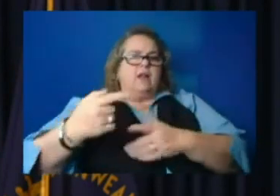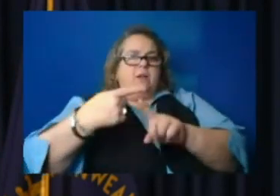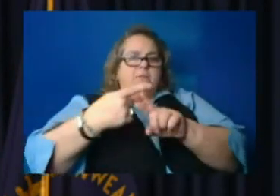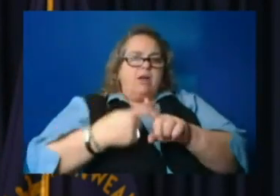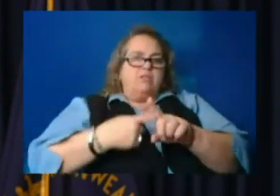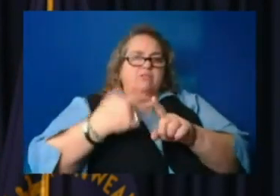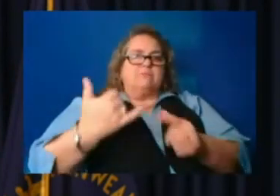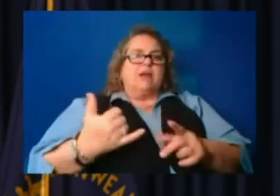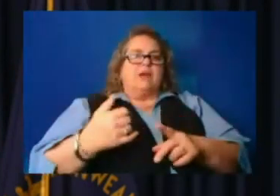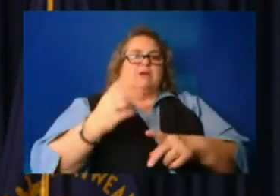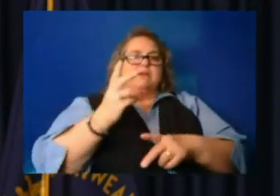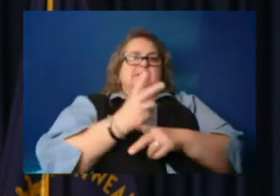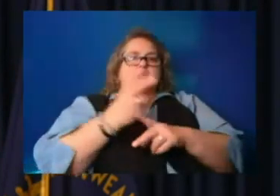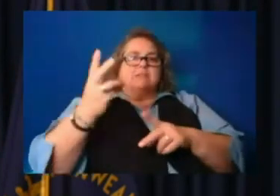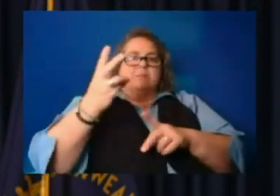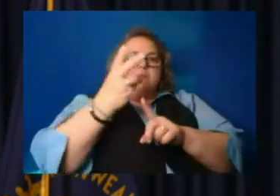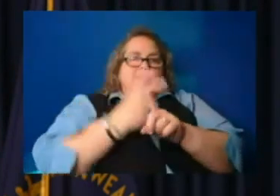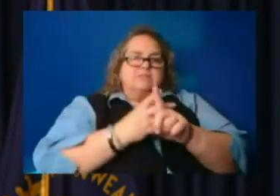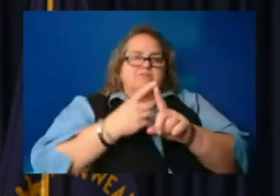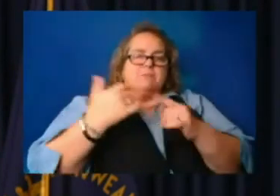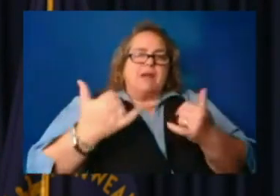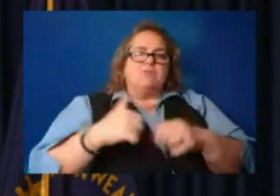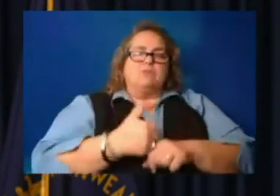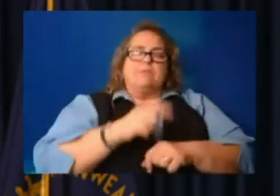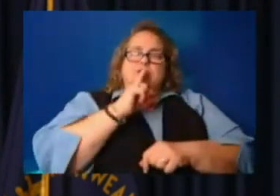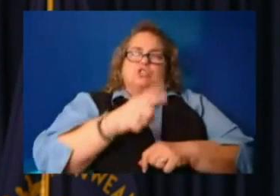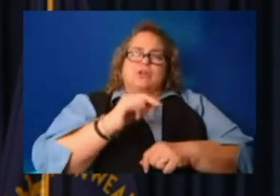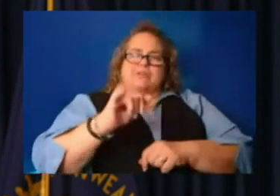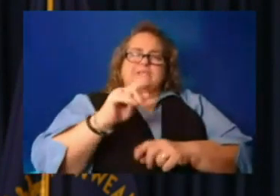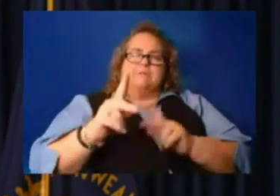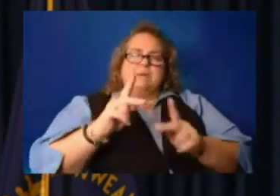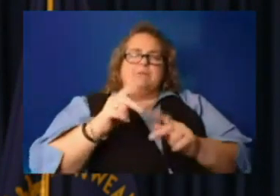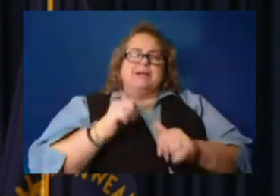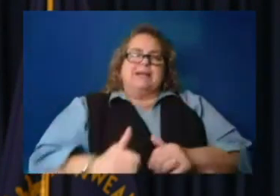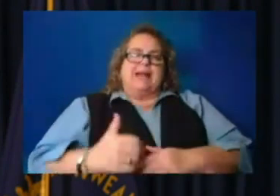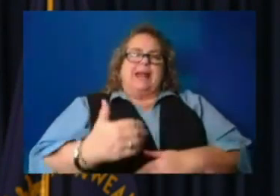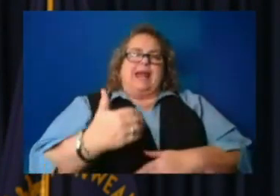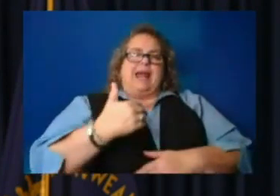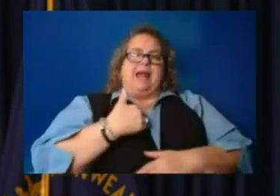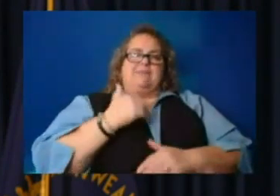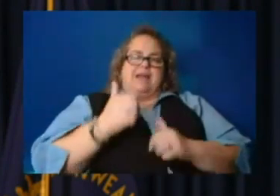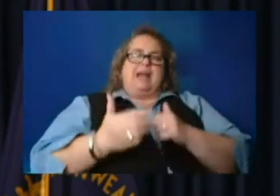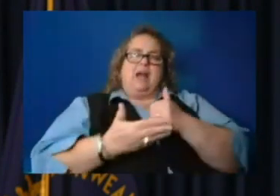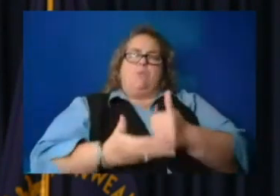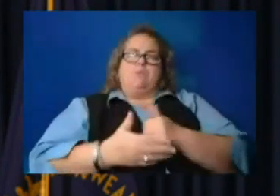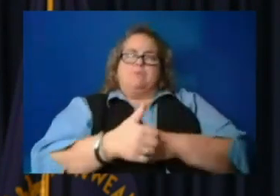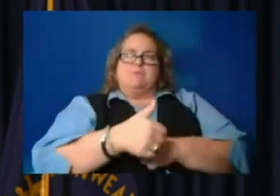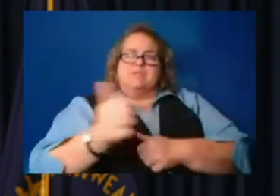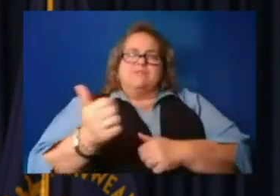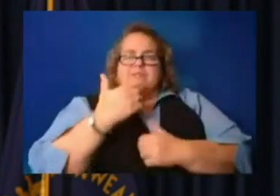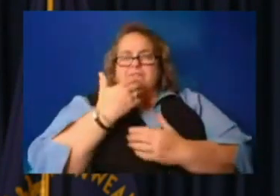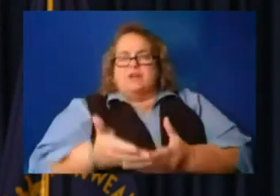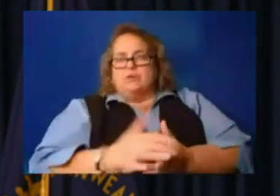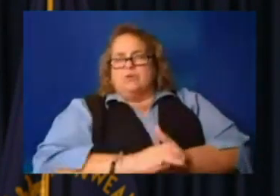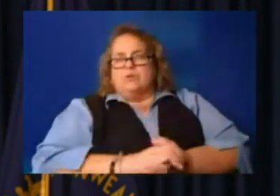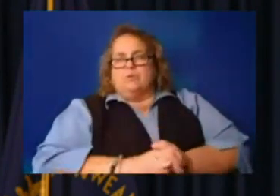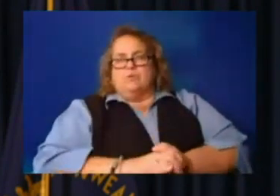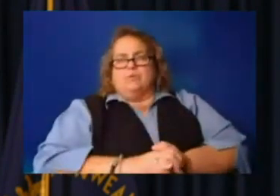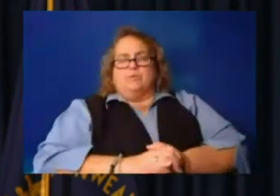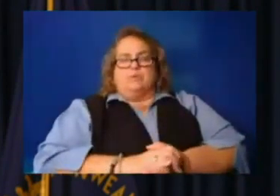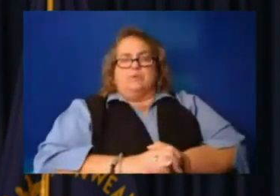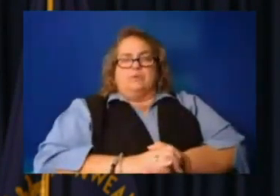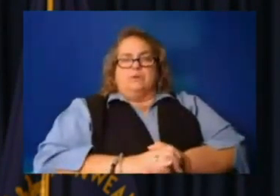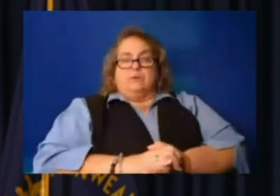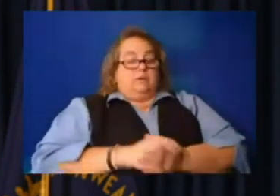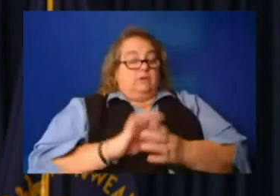to make sure these people can have, you know, can help themselves? Thank you. Uh, it's an important need